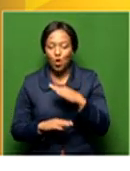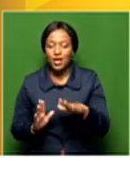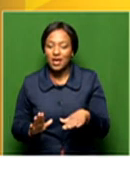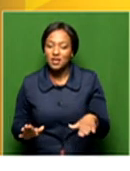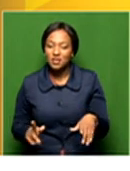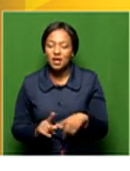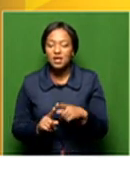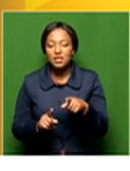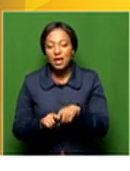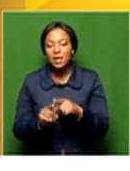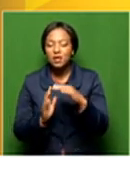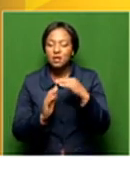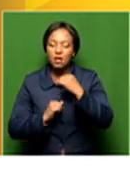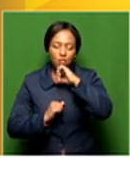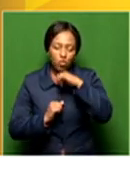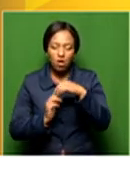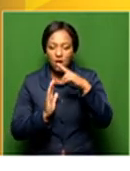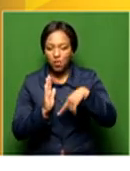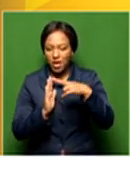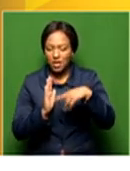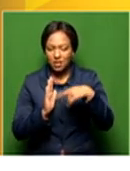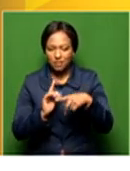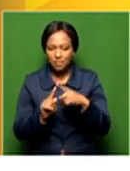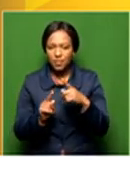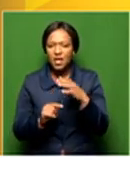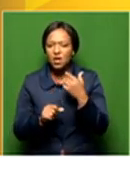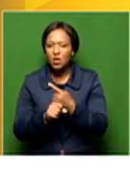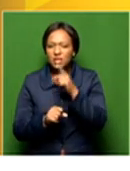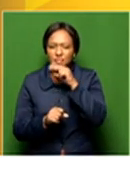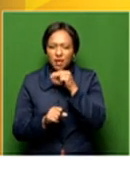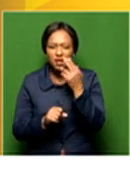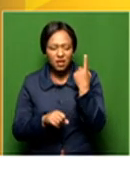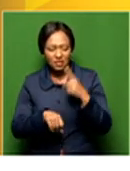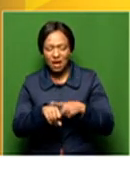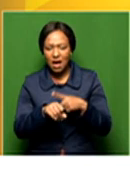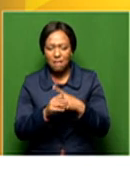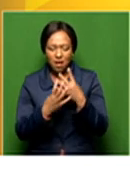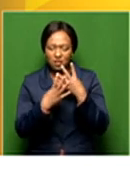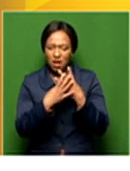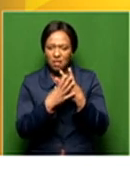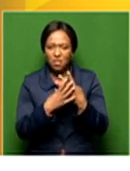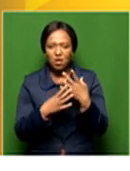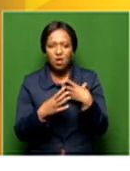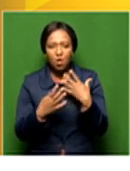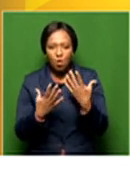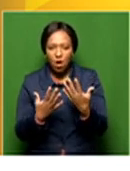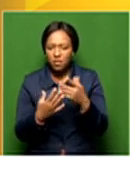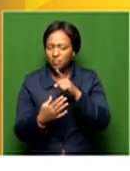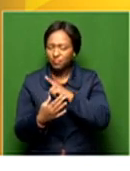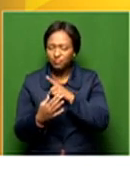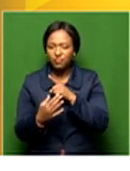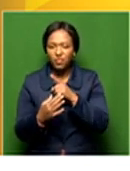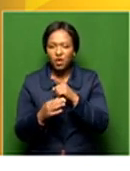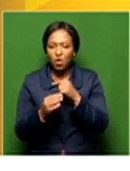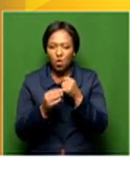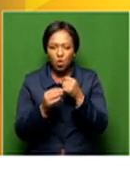that, he also loved reading. He was an average reader and he speaks about how during his time in jail, what kept him sane was